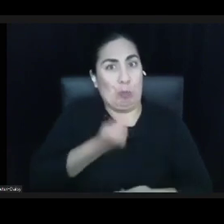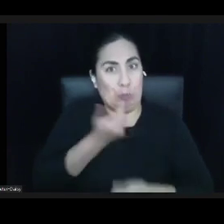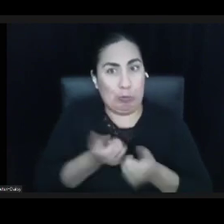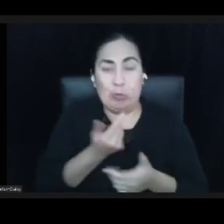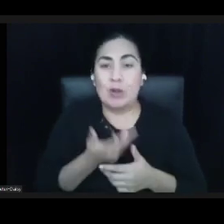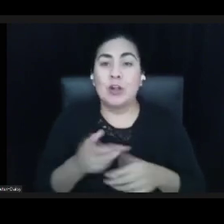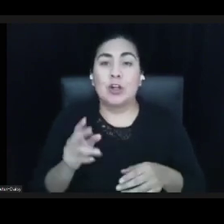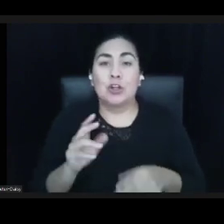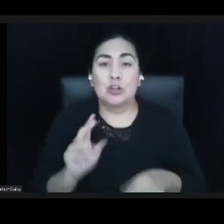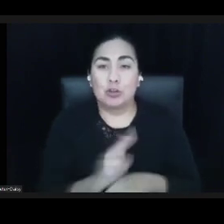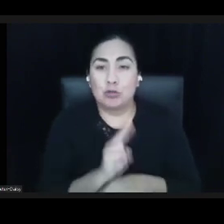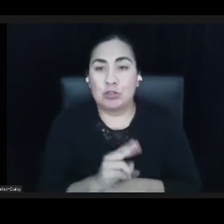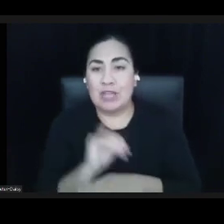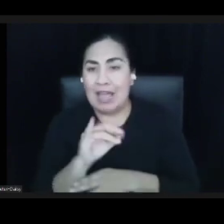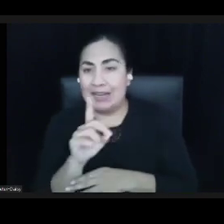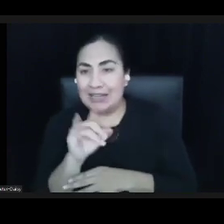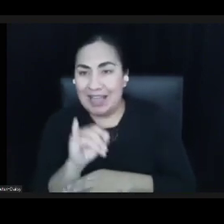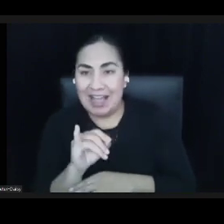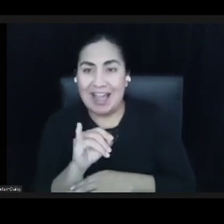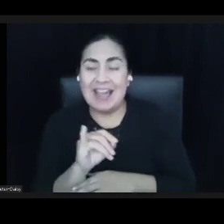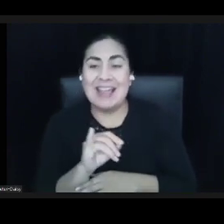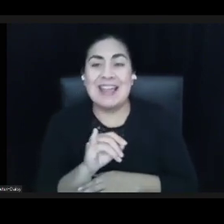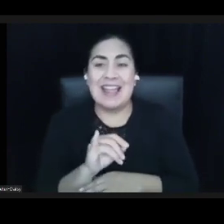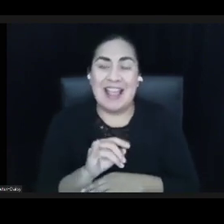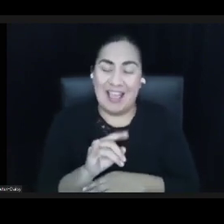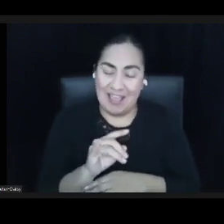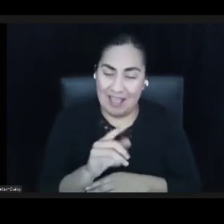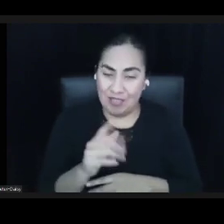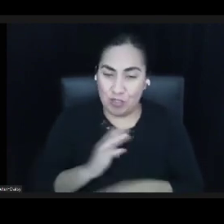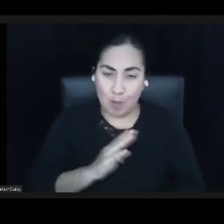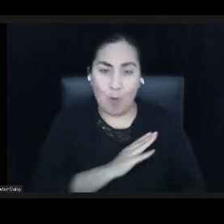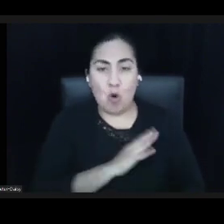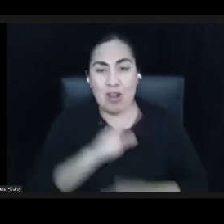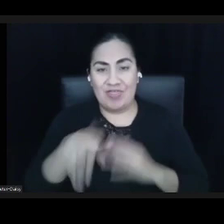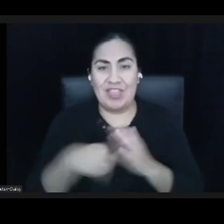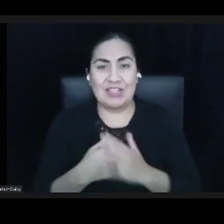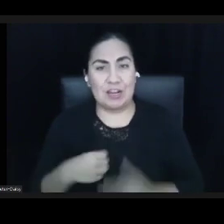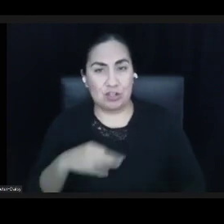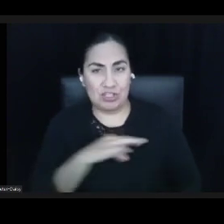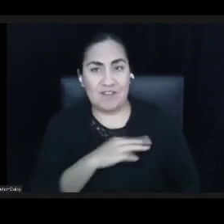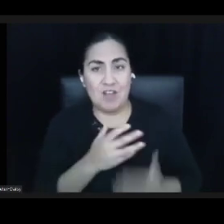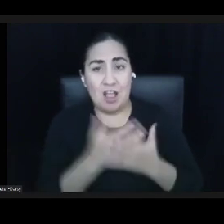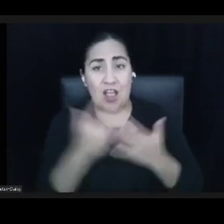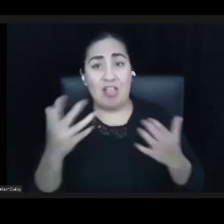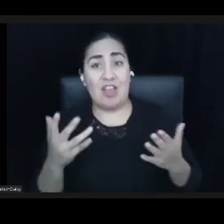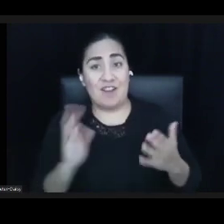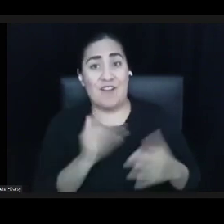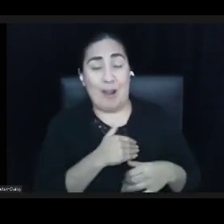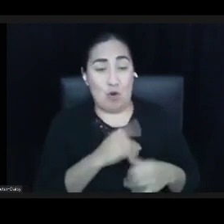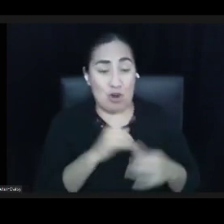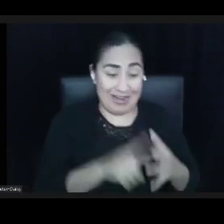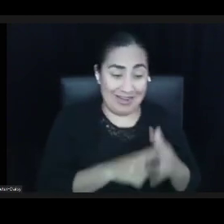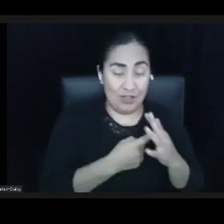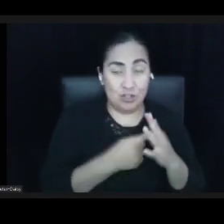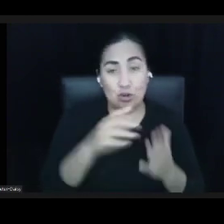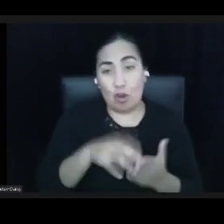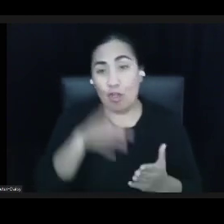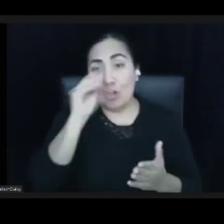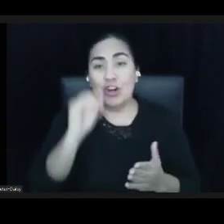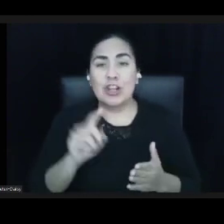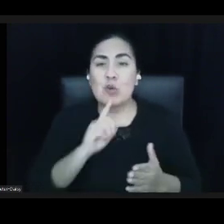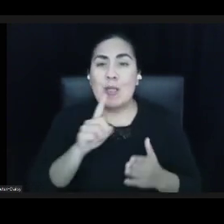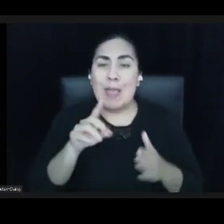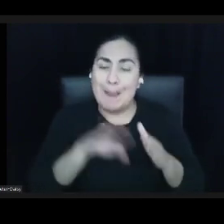then later the board and the entire staff. A lot of our initial learning was based on these concepts